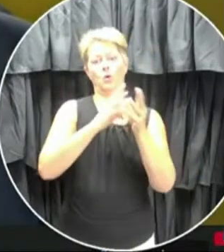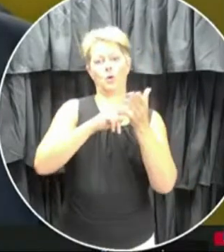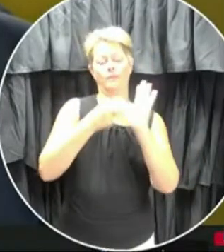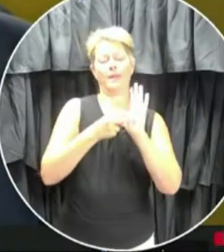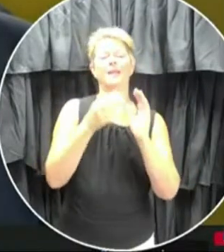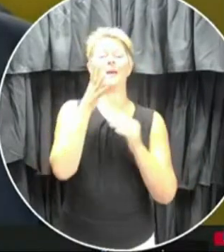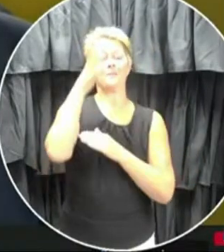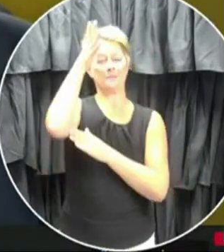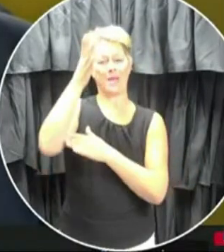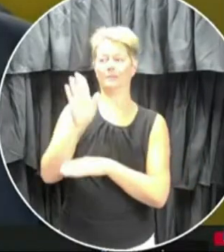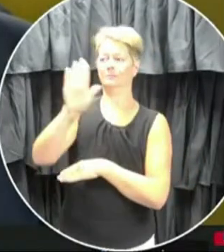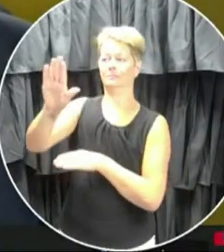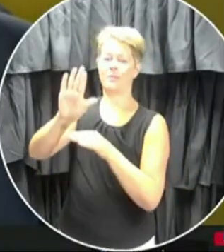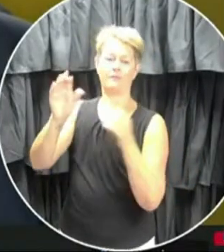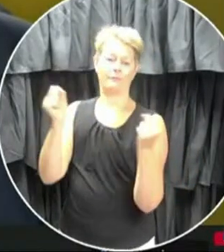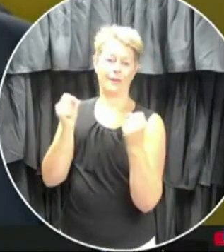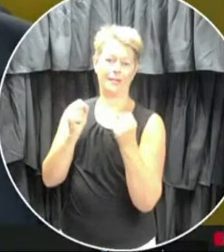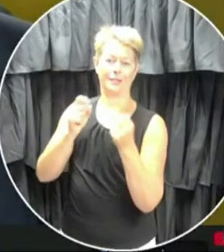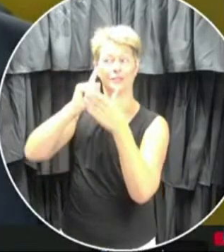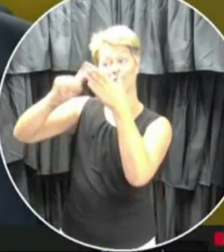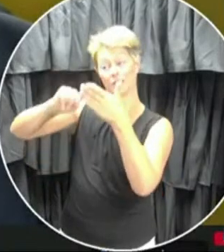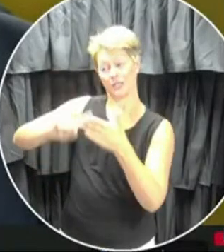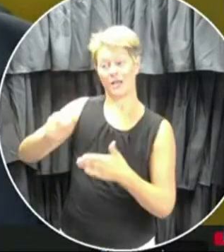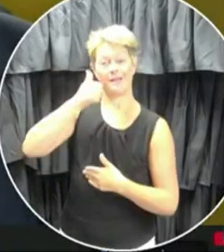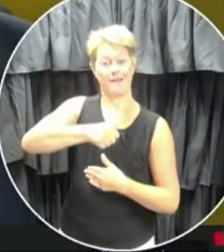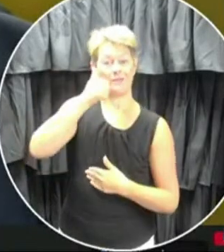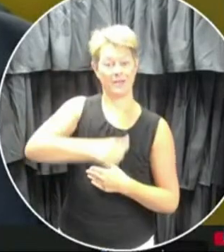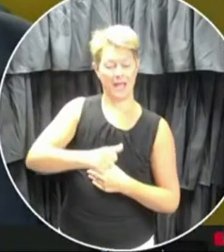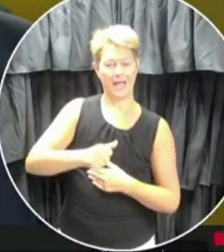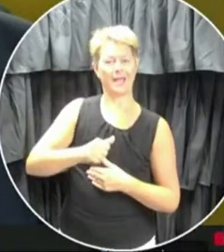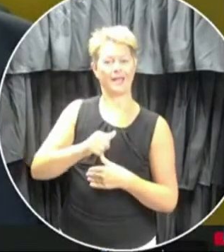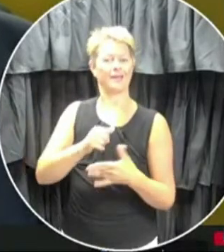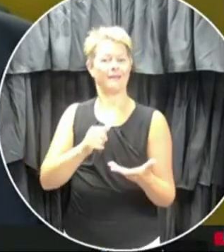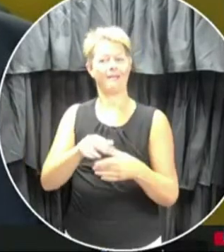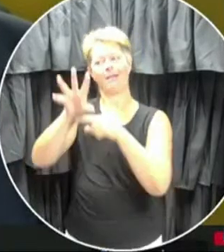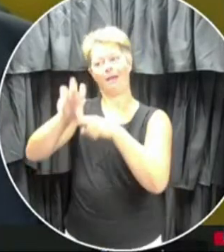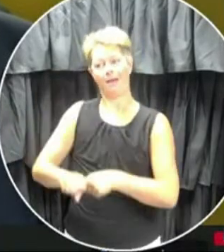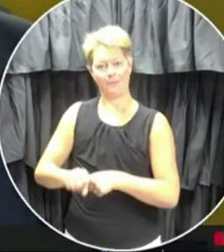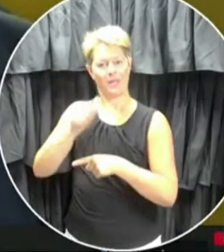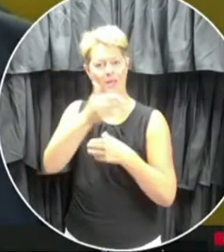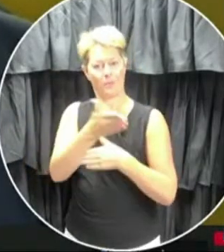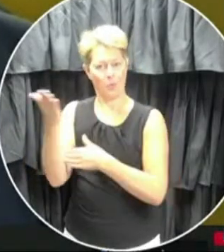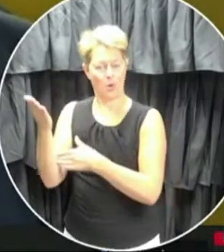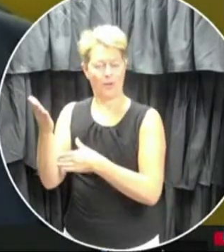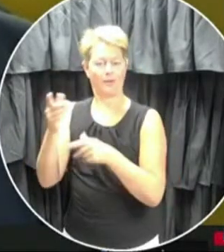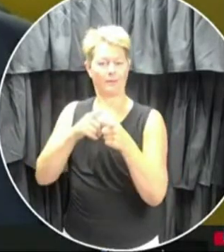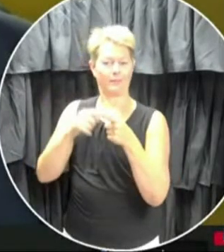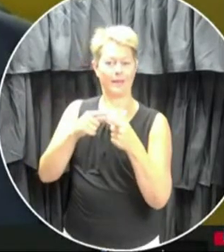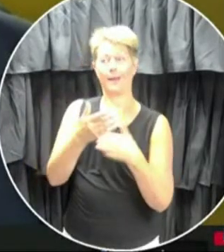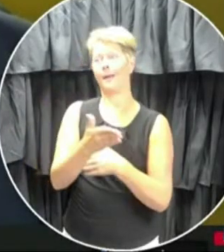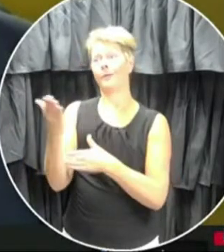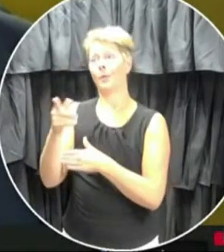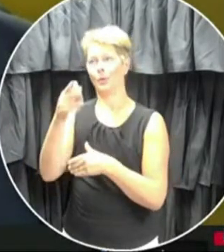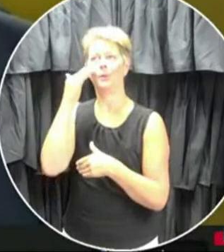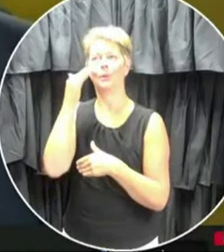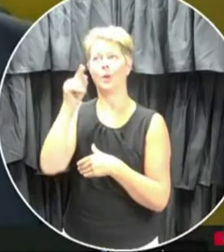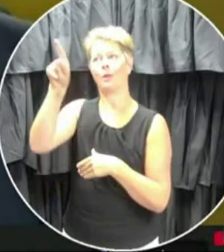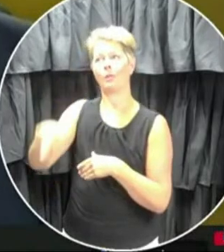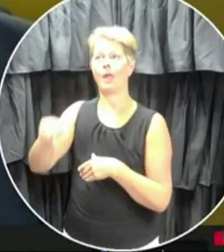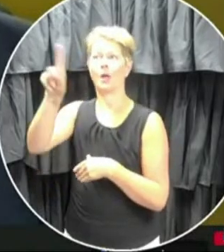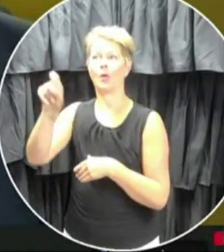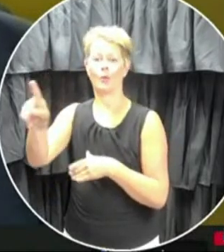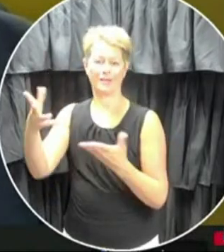fridge, make sure you go through that checklist every day. Obviously, as we get into the routines, you're going to know what that checklist is. On the front end,